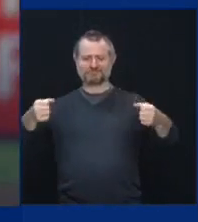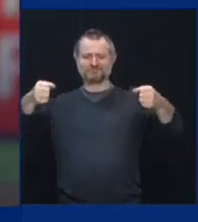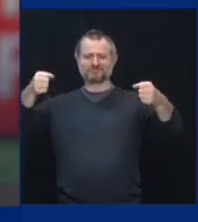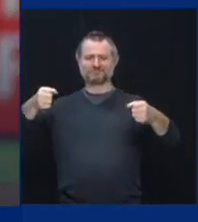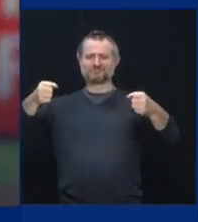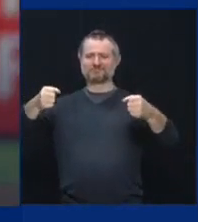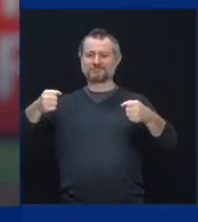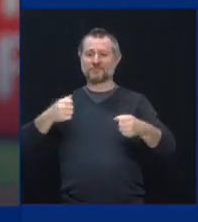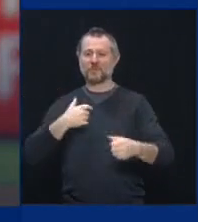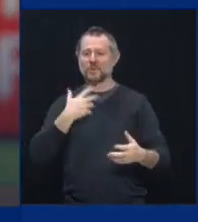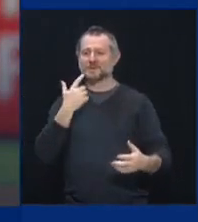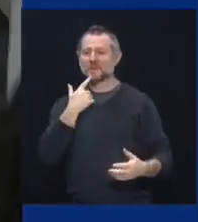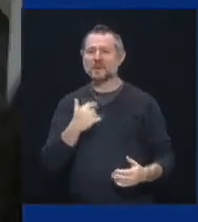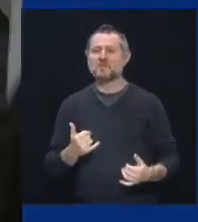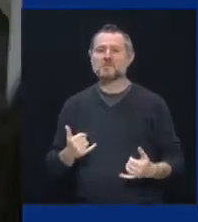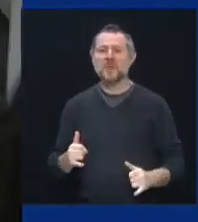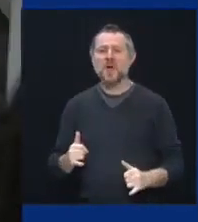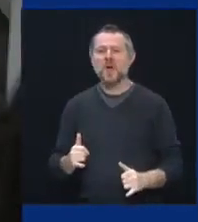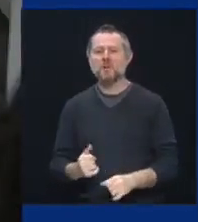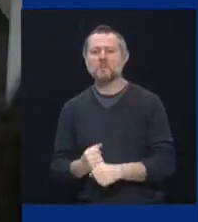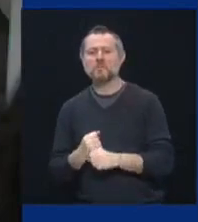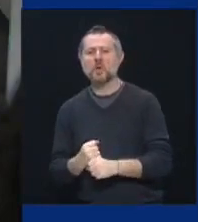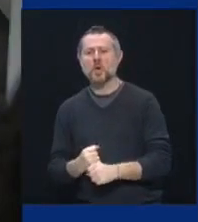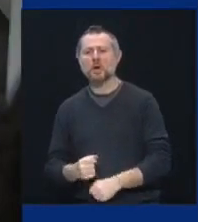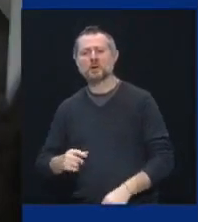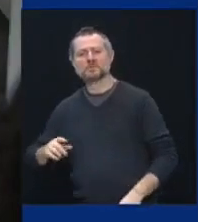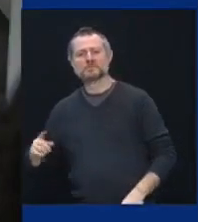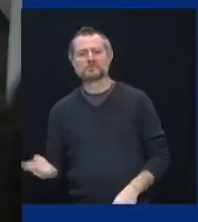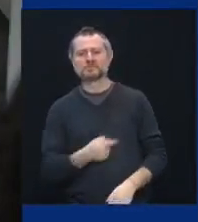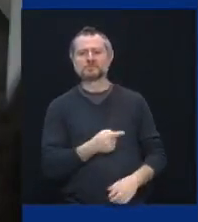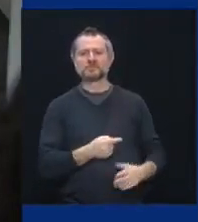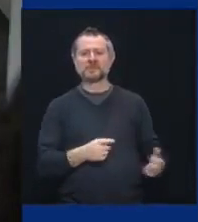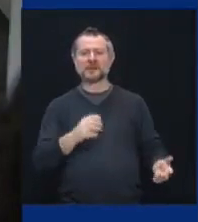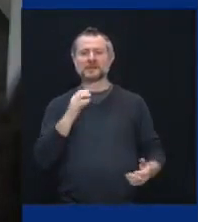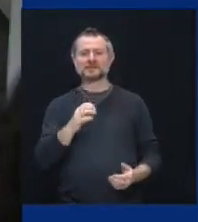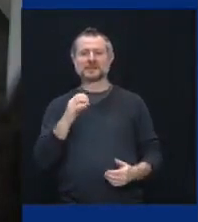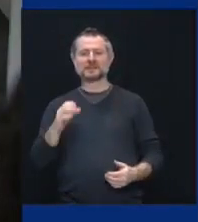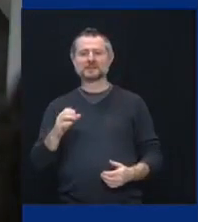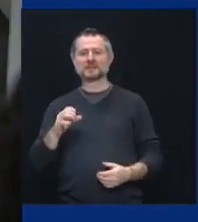ball. With that, let me turn it over to CeCe Sabathia.